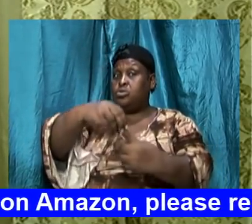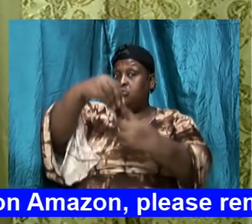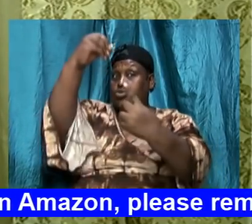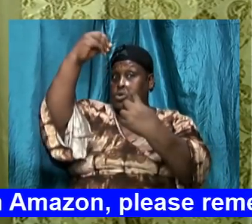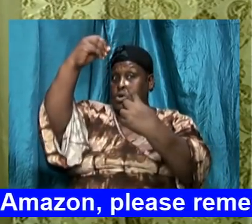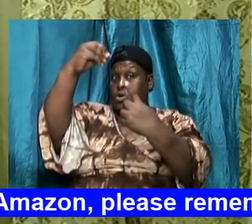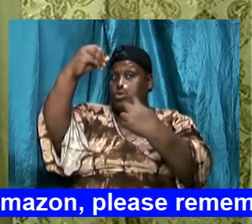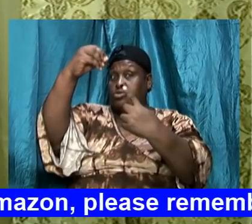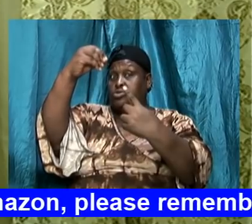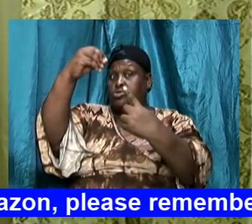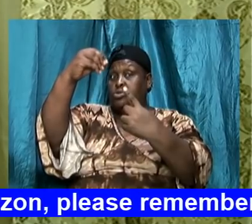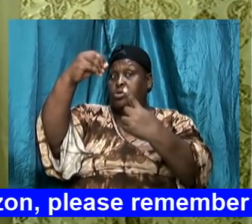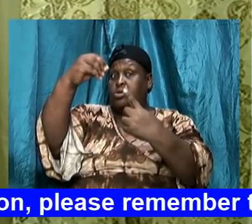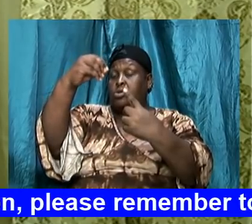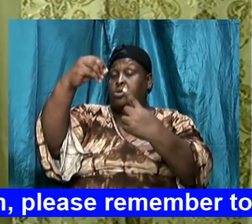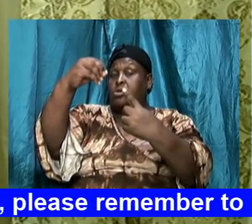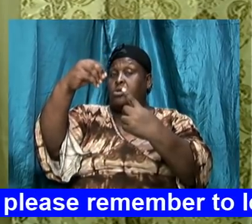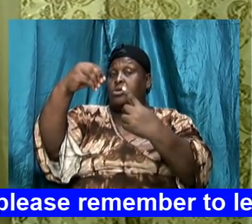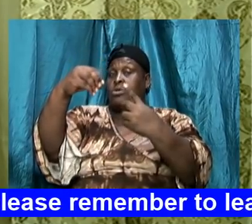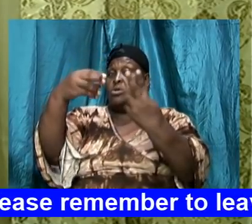it had a double edge